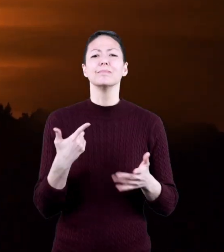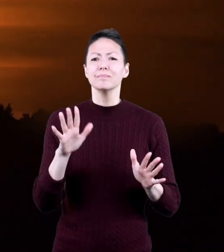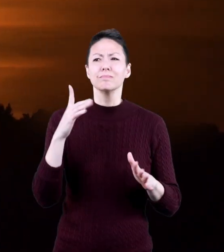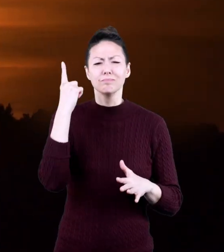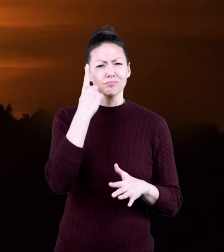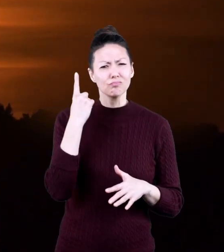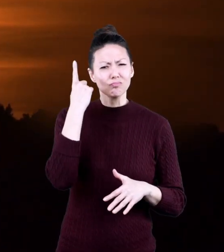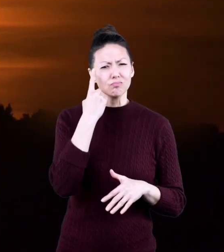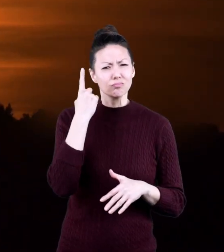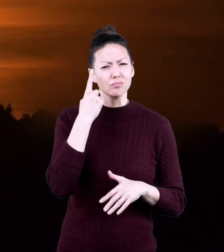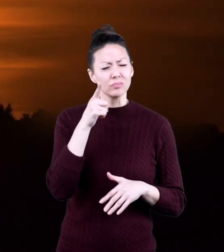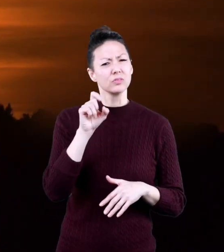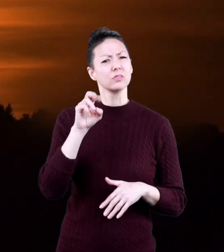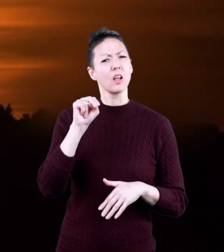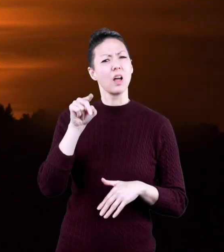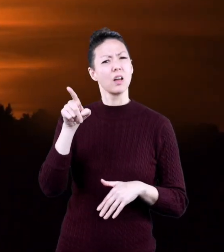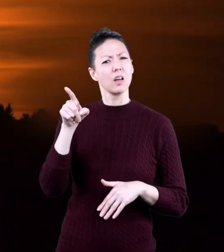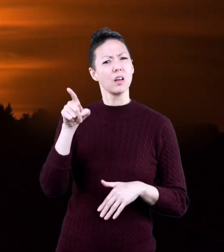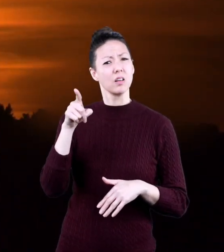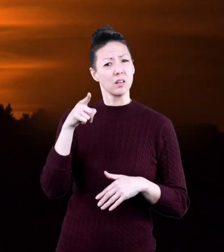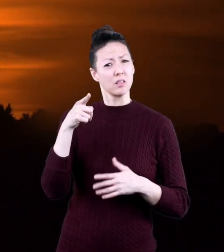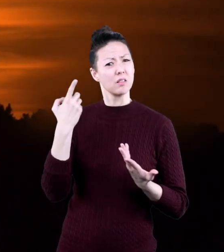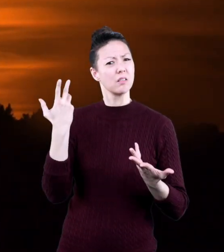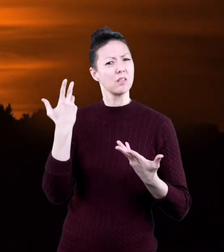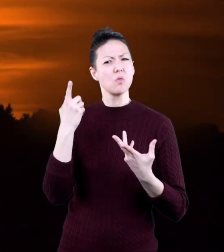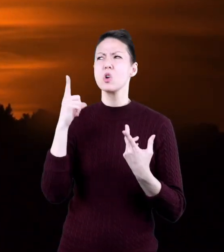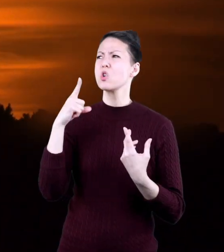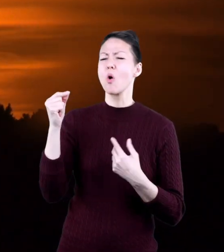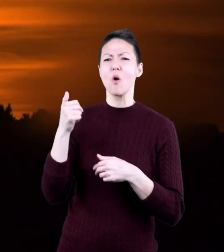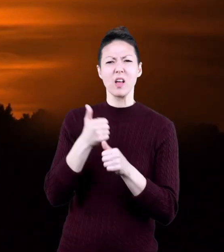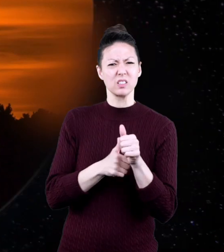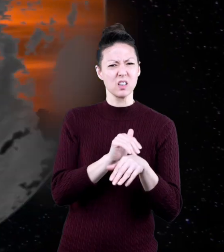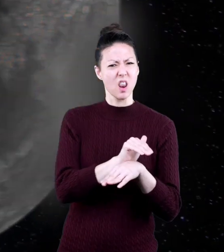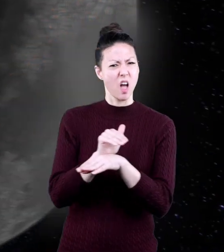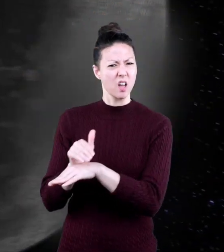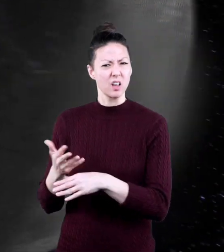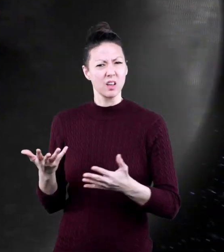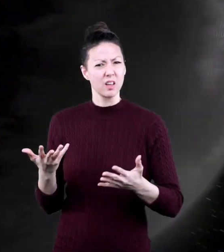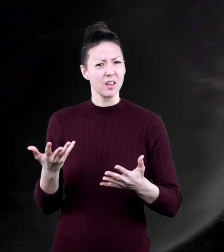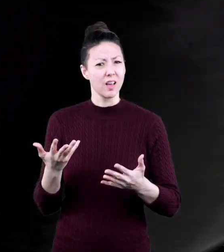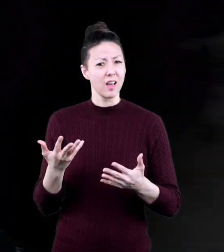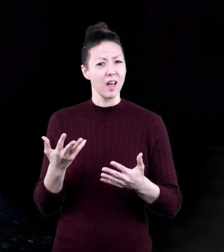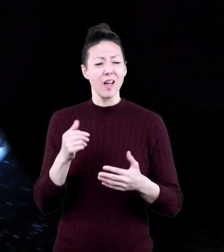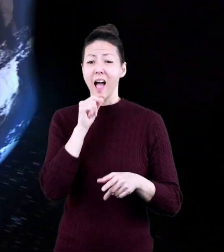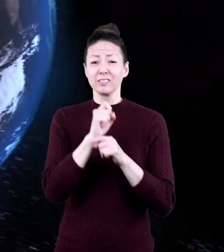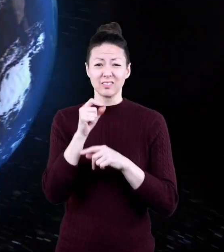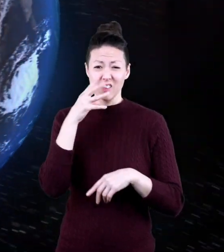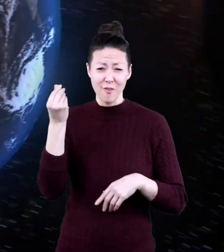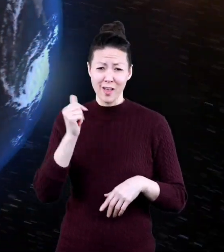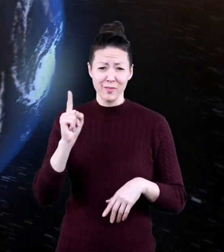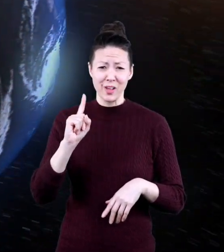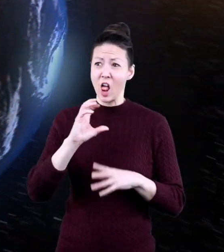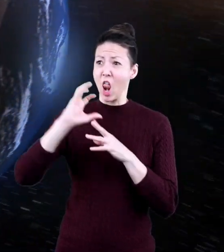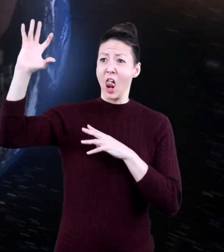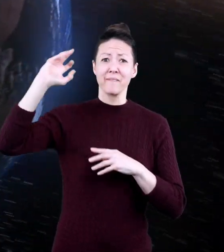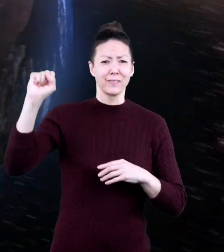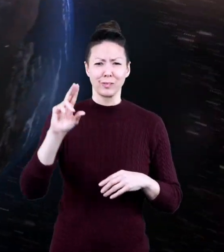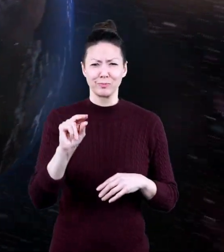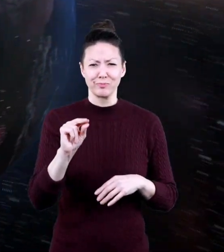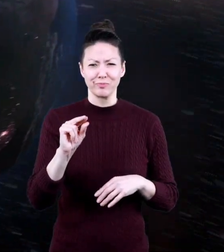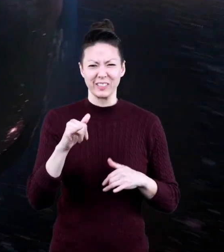Have you ever wondered where the sun goes each night? It doesn't actually go anywhere.